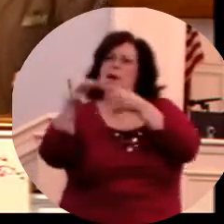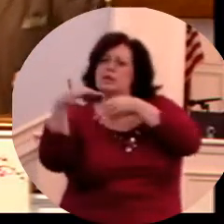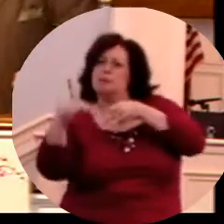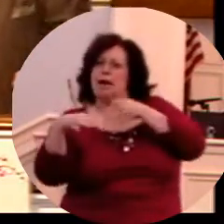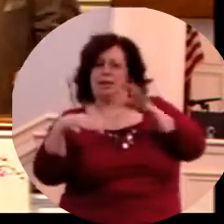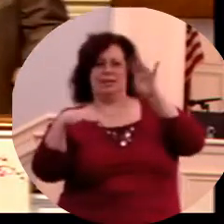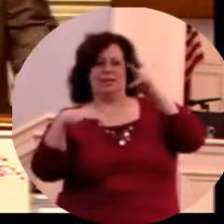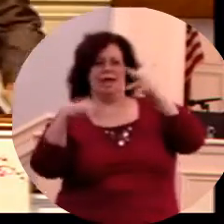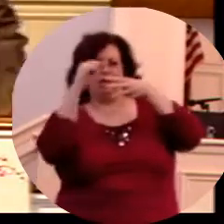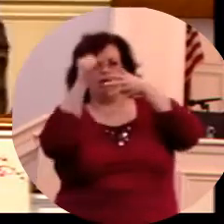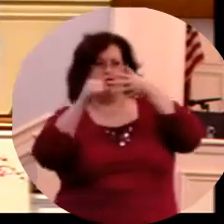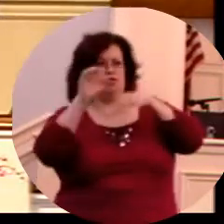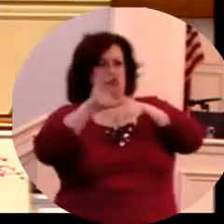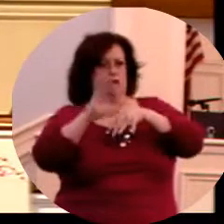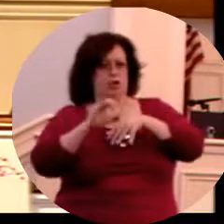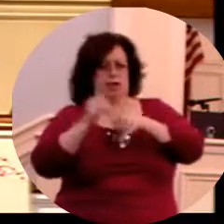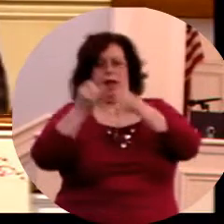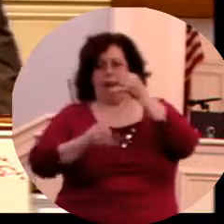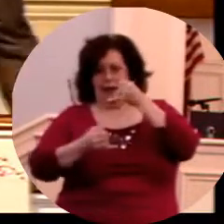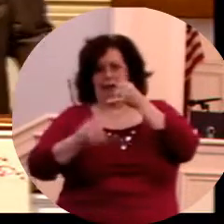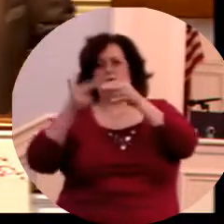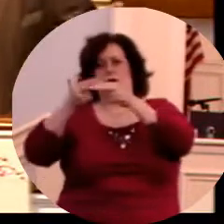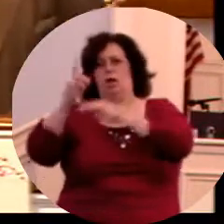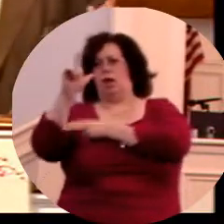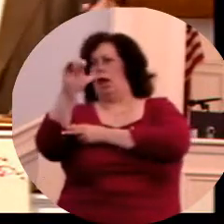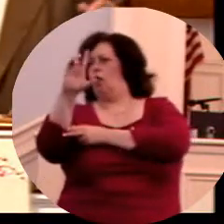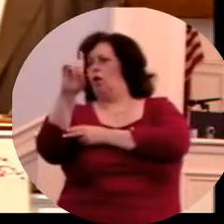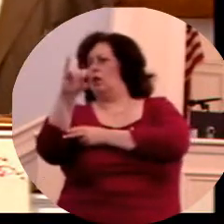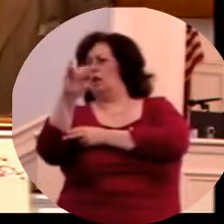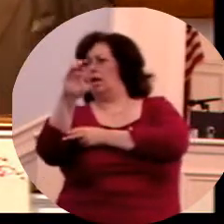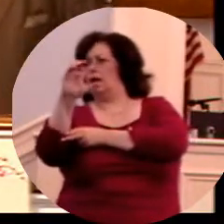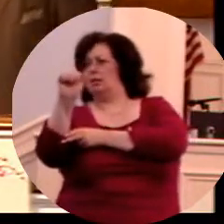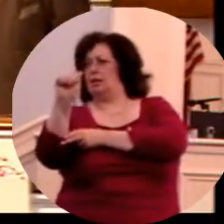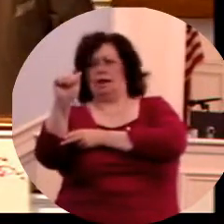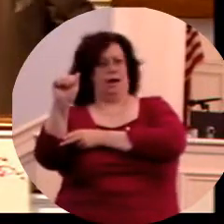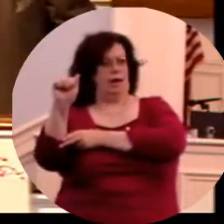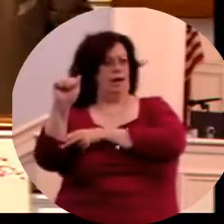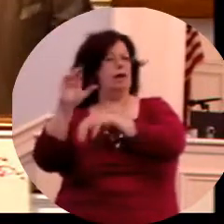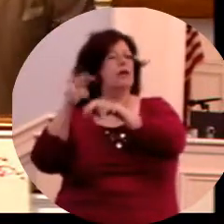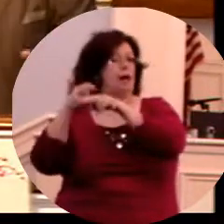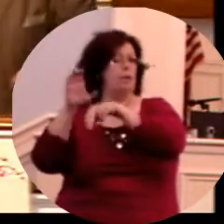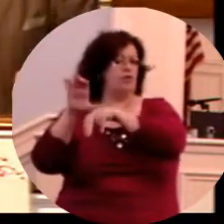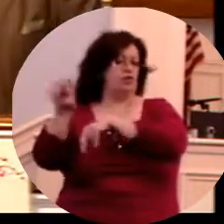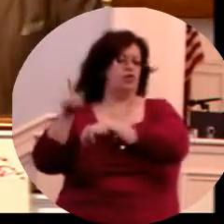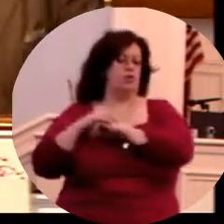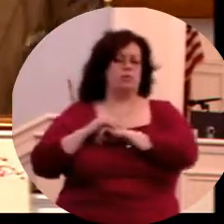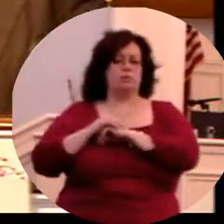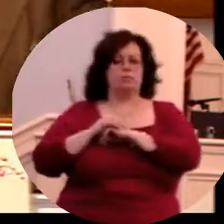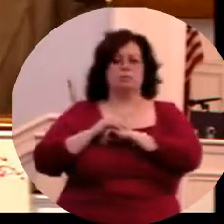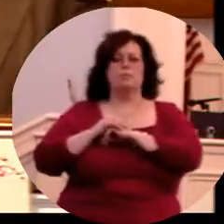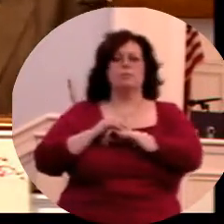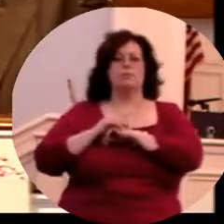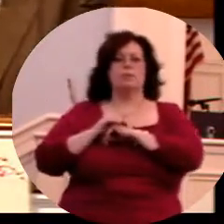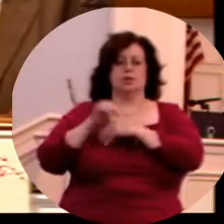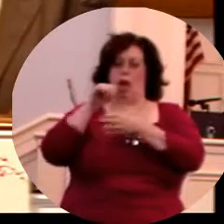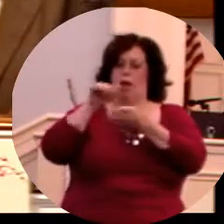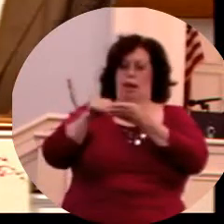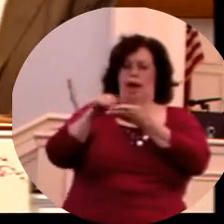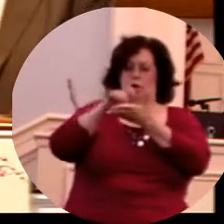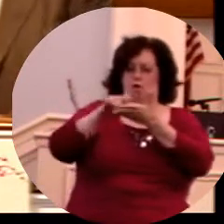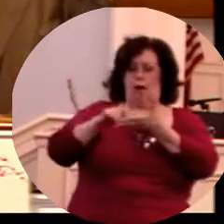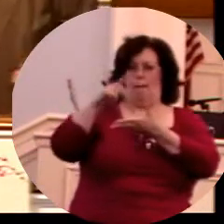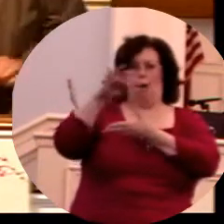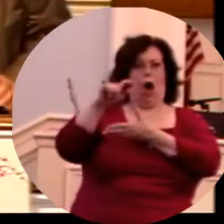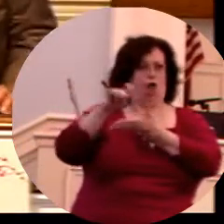of the seven churches. Here it is. And the Bible said, unto the angel of the church of the Laodiceans, Revelation chapter number